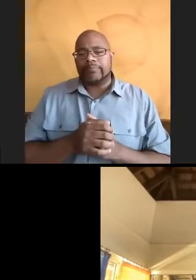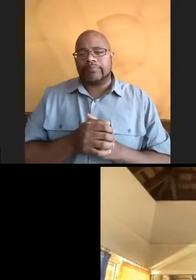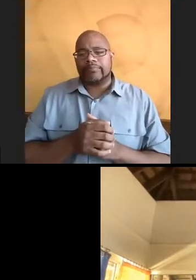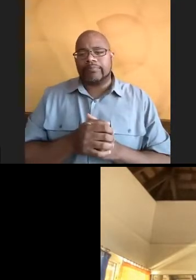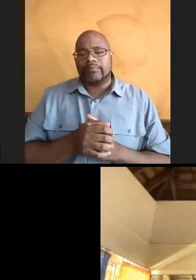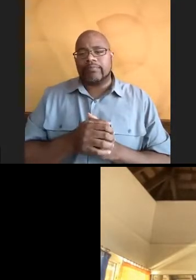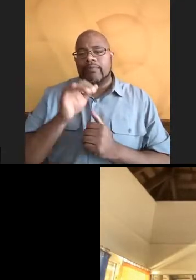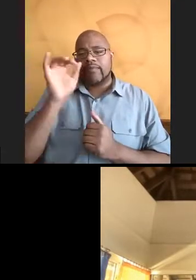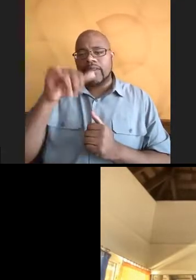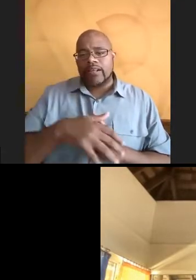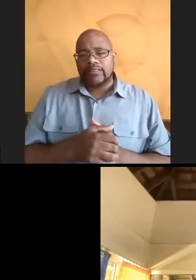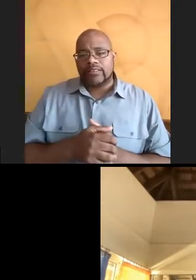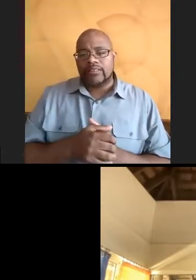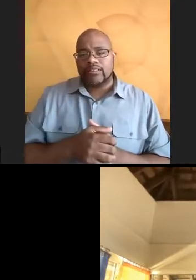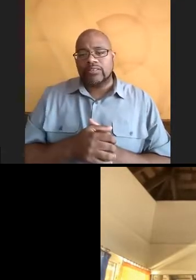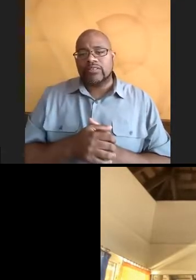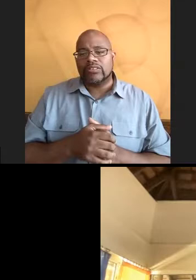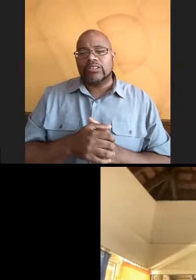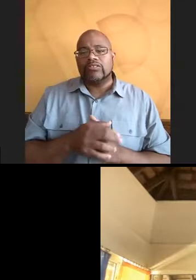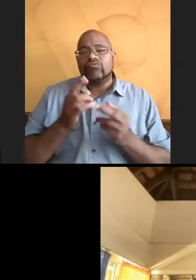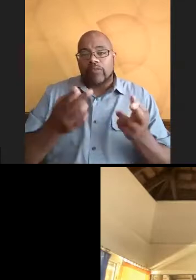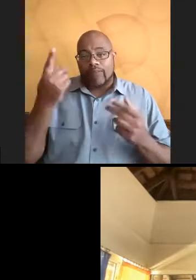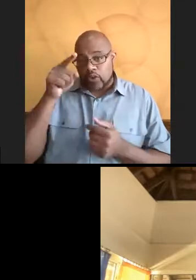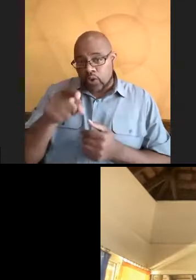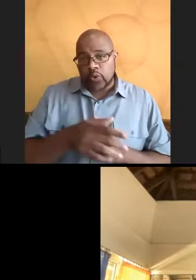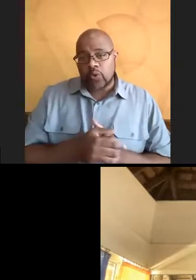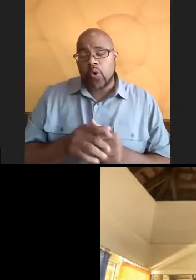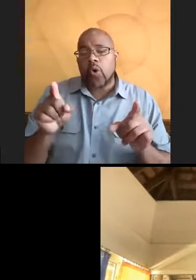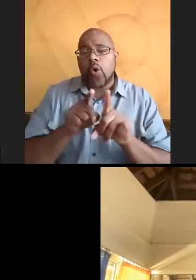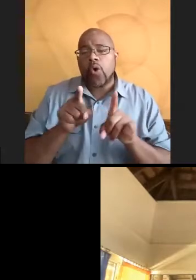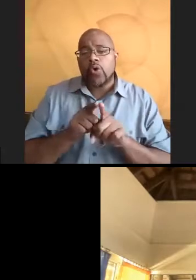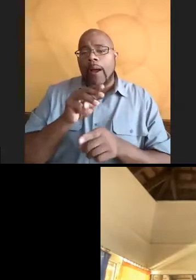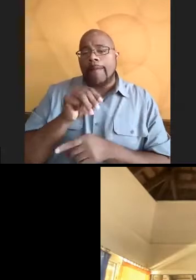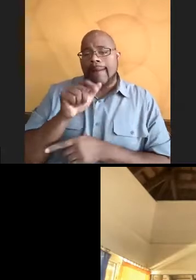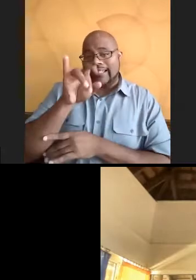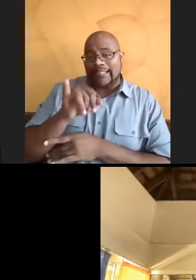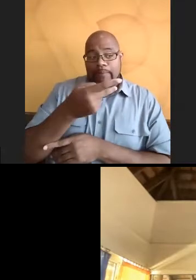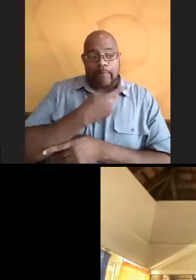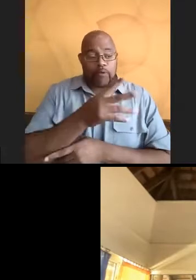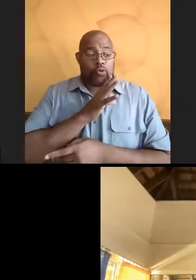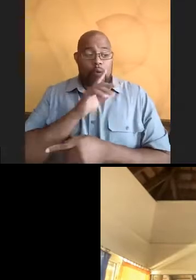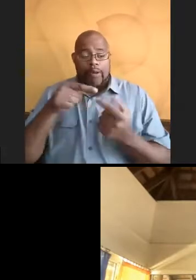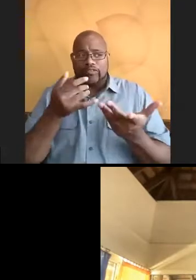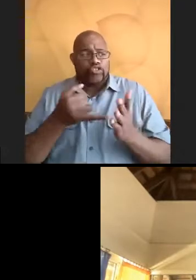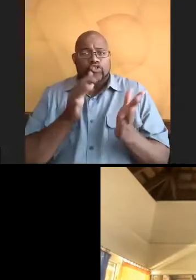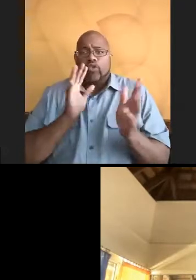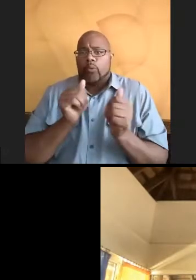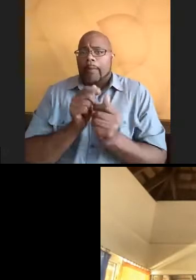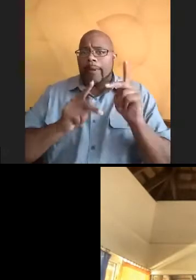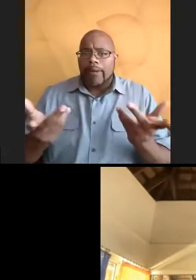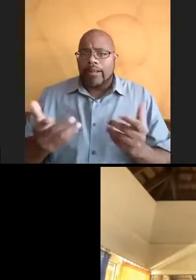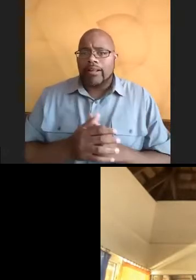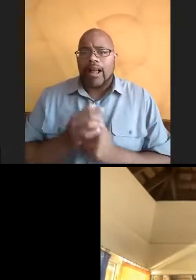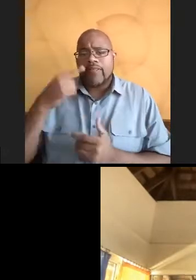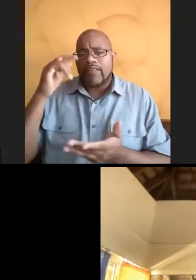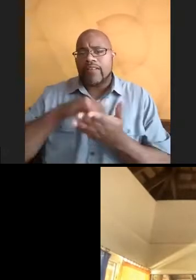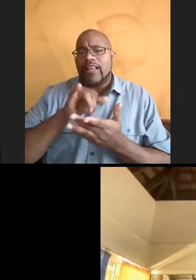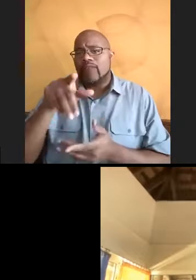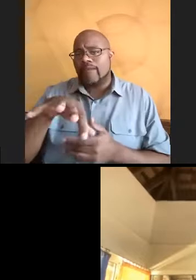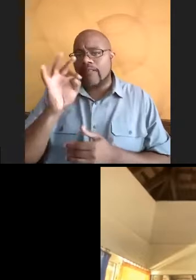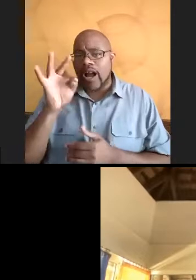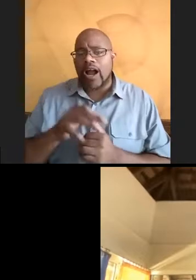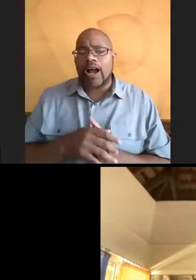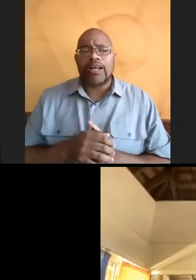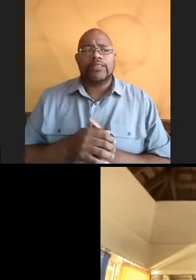Those, that's also a resource for you. Also, like Maddie and I are talking about just talking with folks. I think if you find